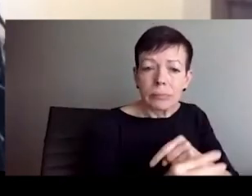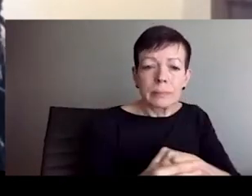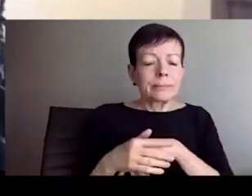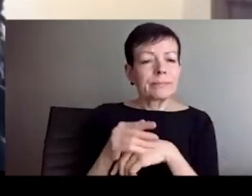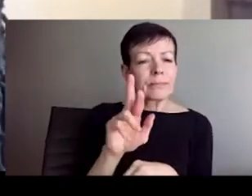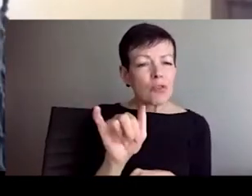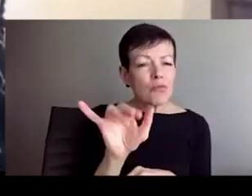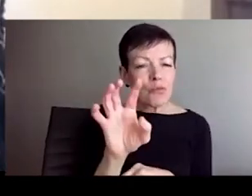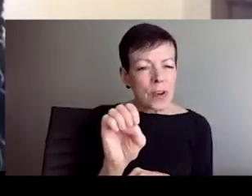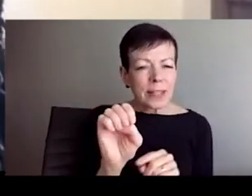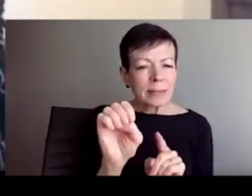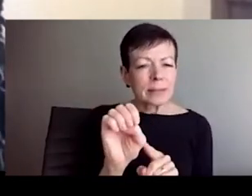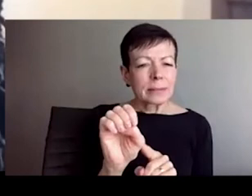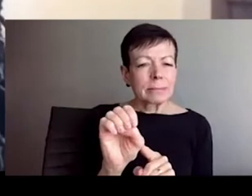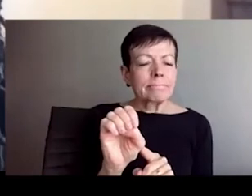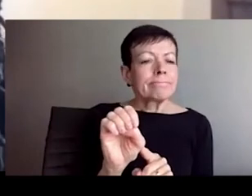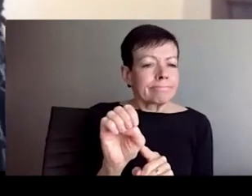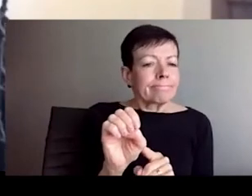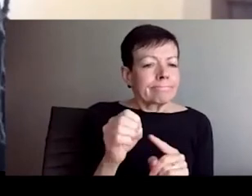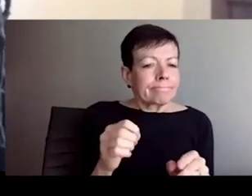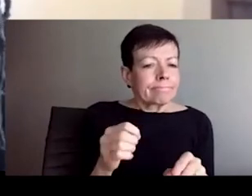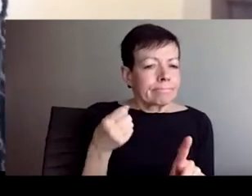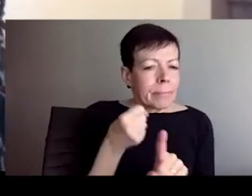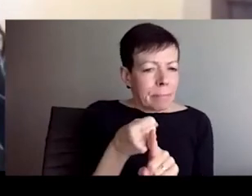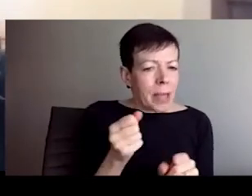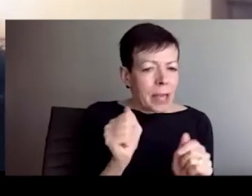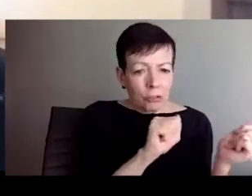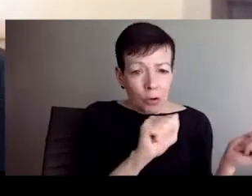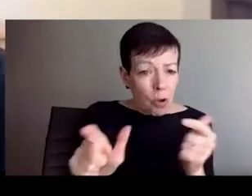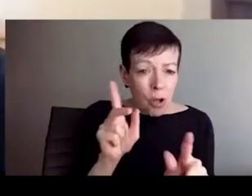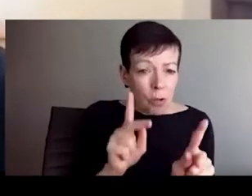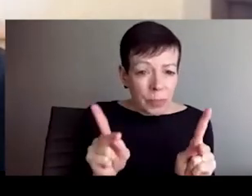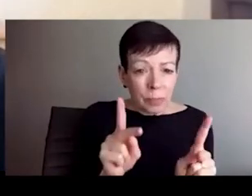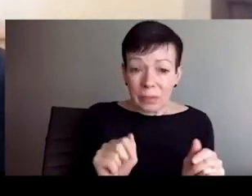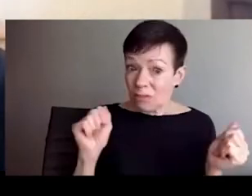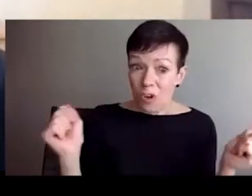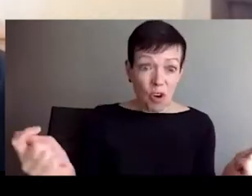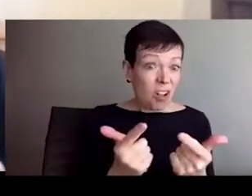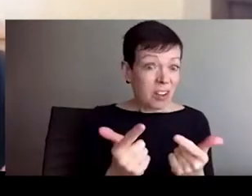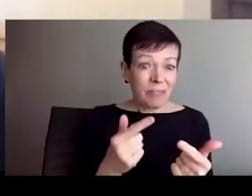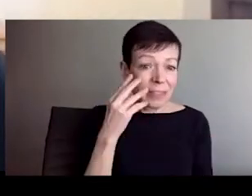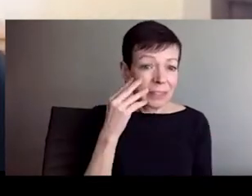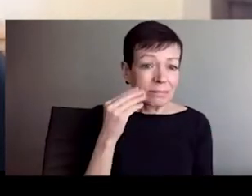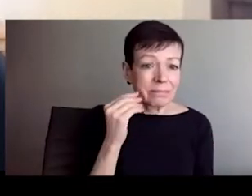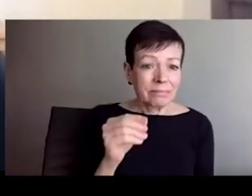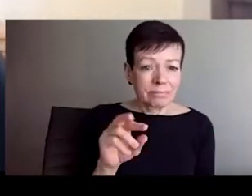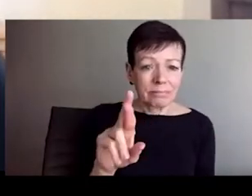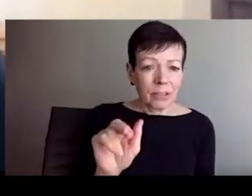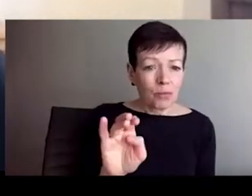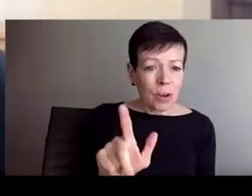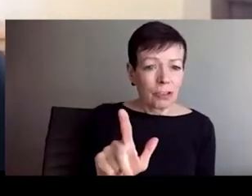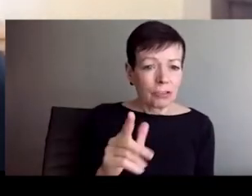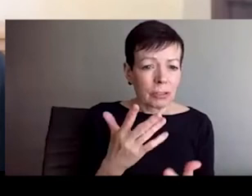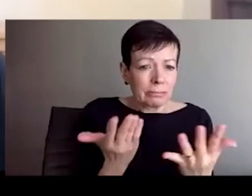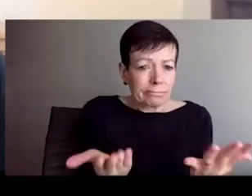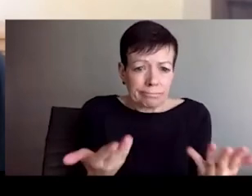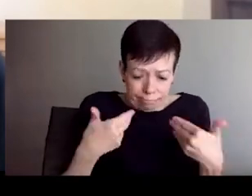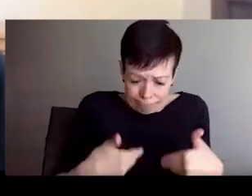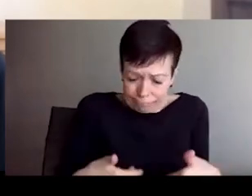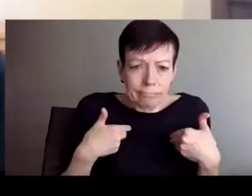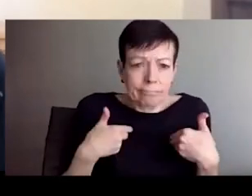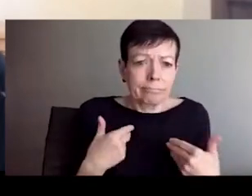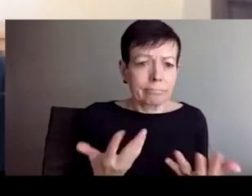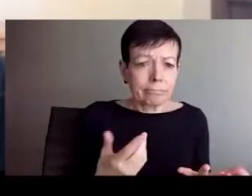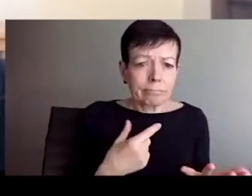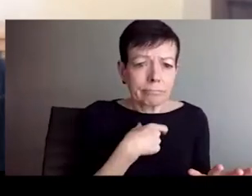but it may not be fixed, right? It's not necessarily along an idea of blackness. But what's really key is that the boundaries of racial belonging,